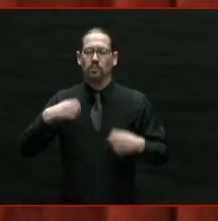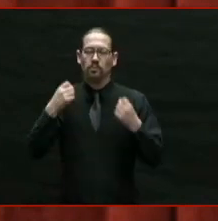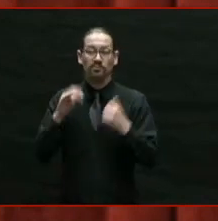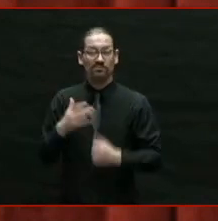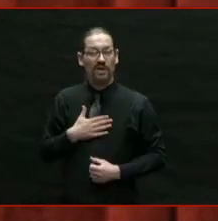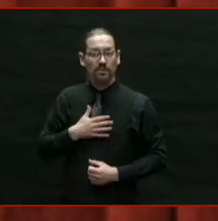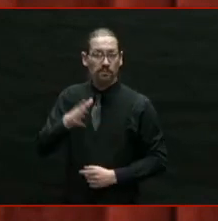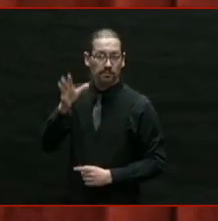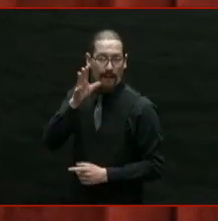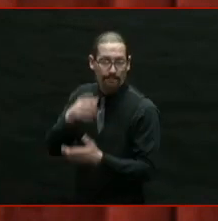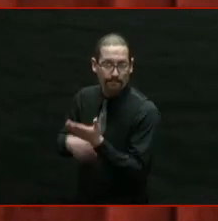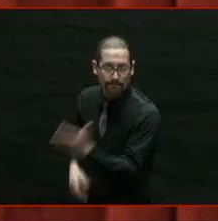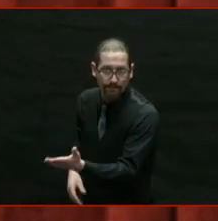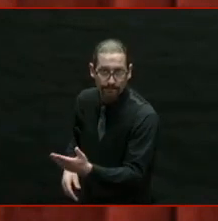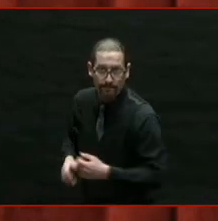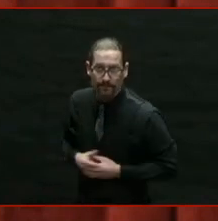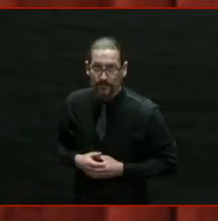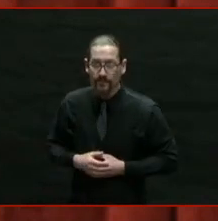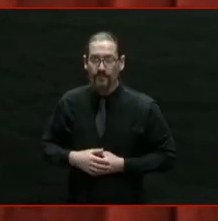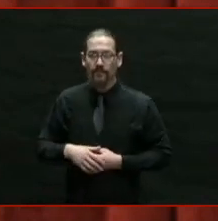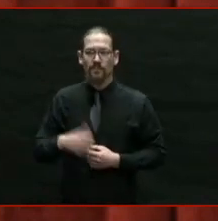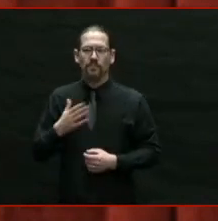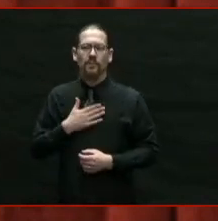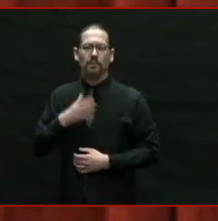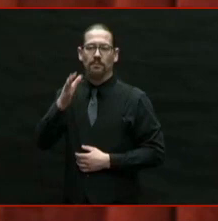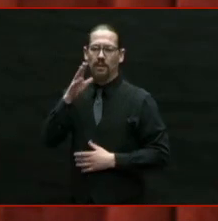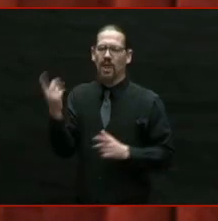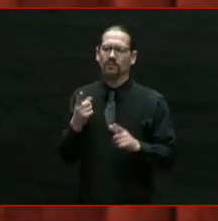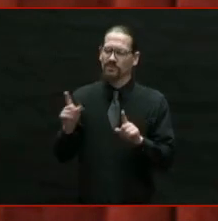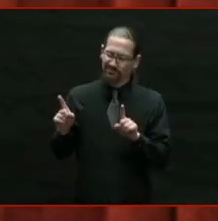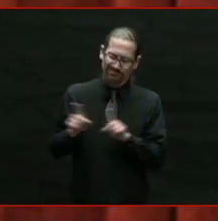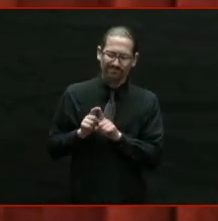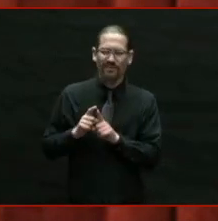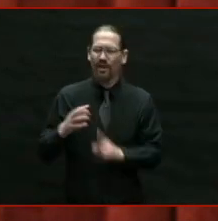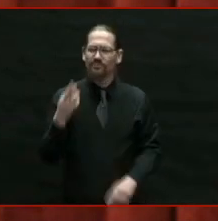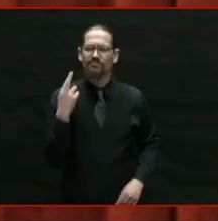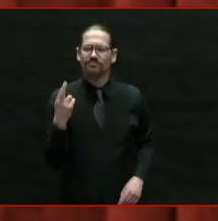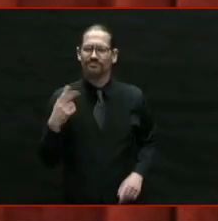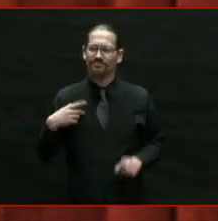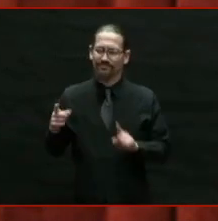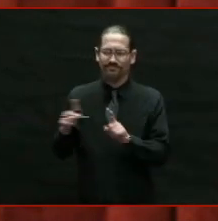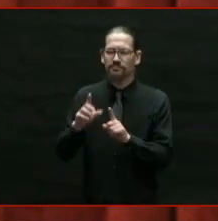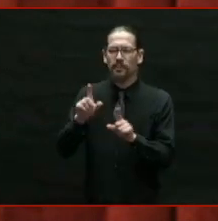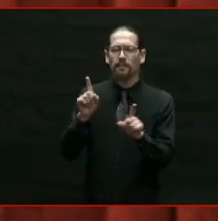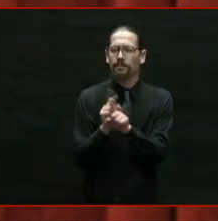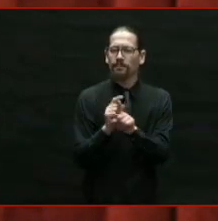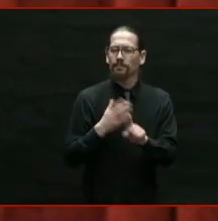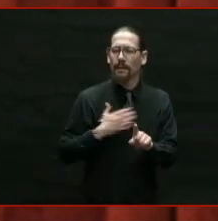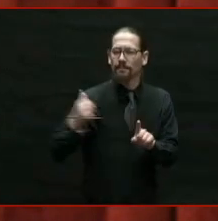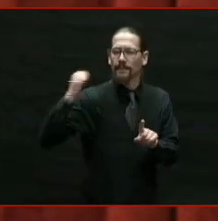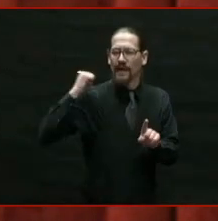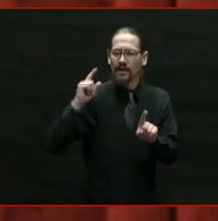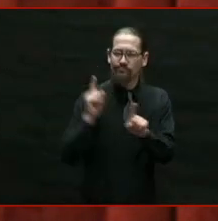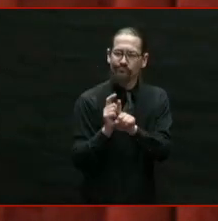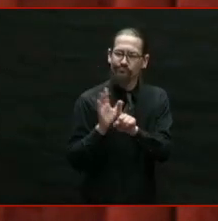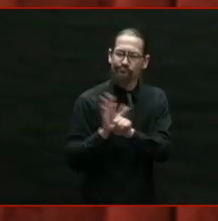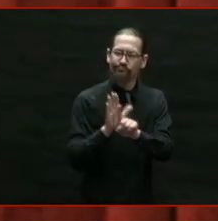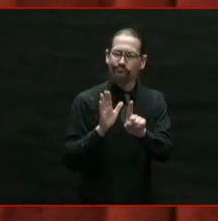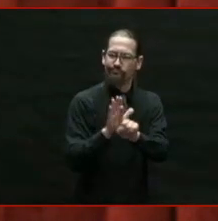who has been by my side in everything I've ever done, my older sister,